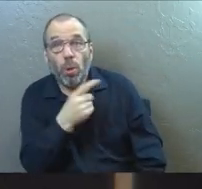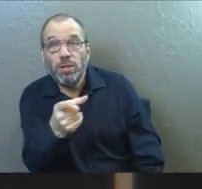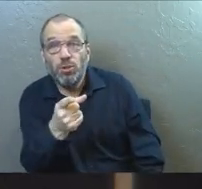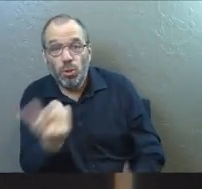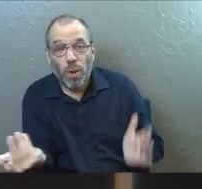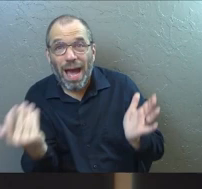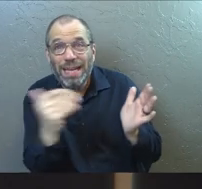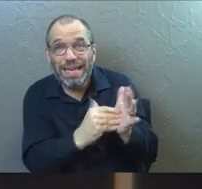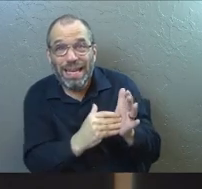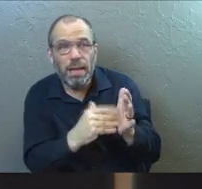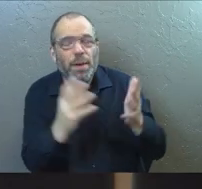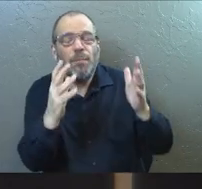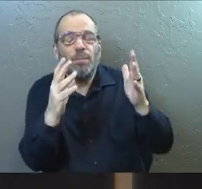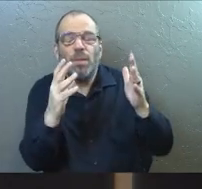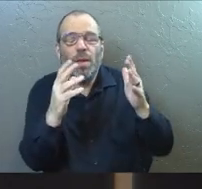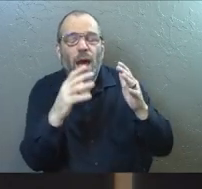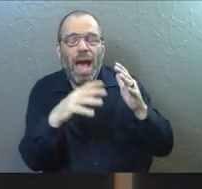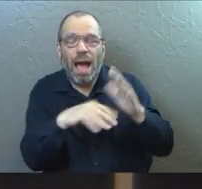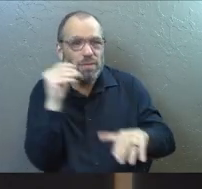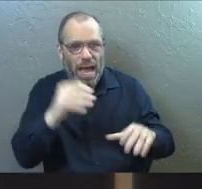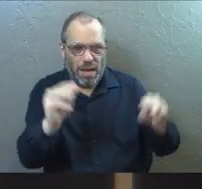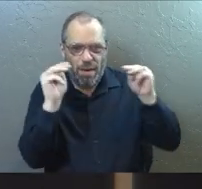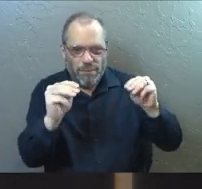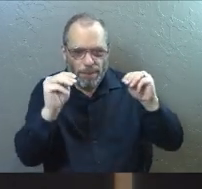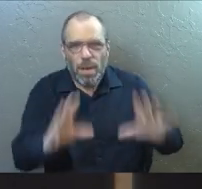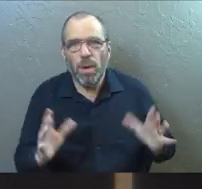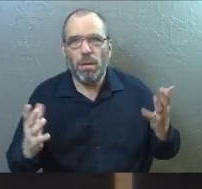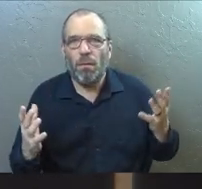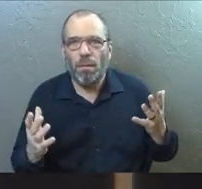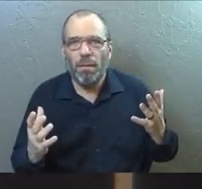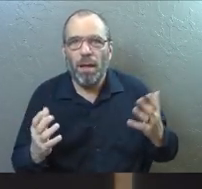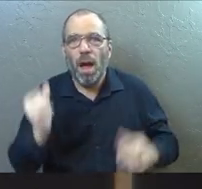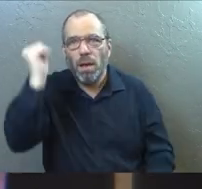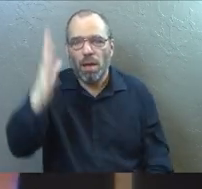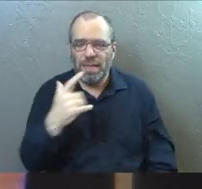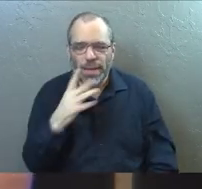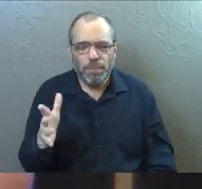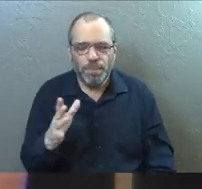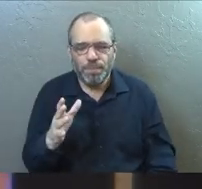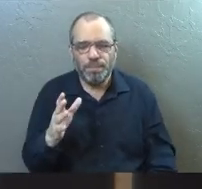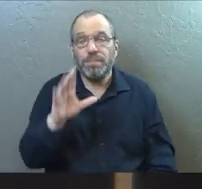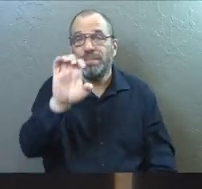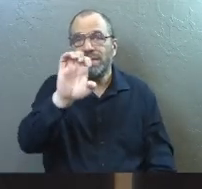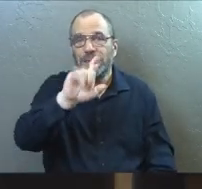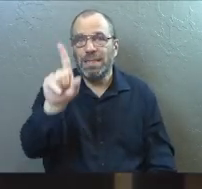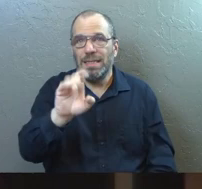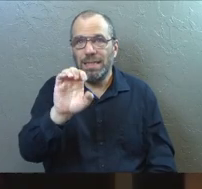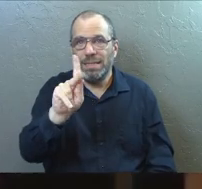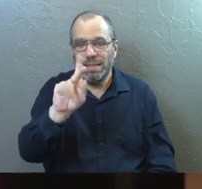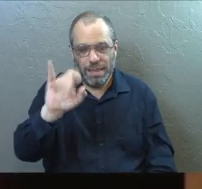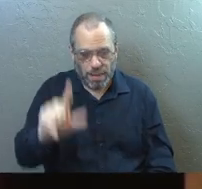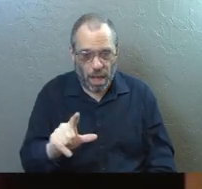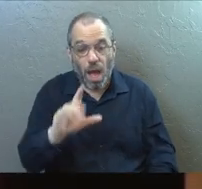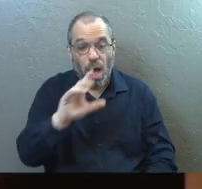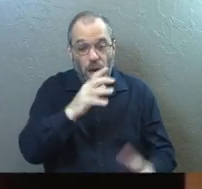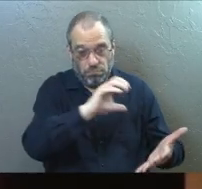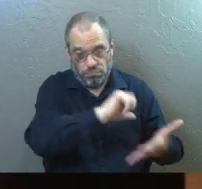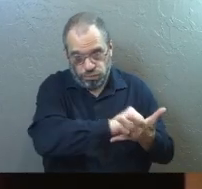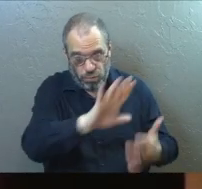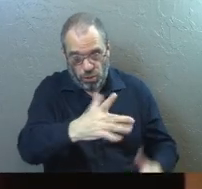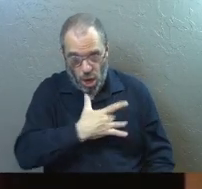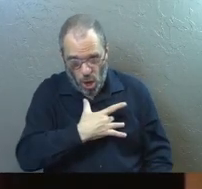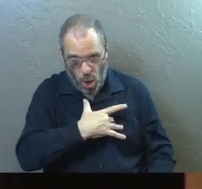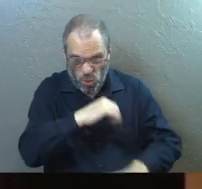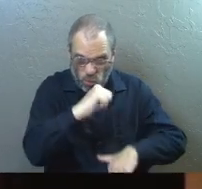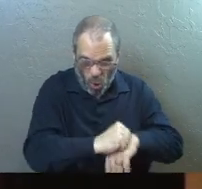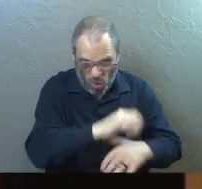you again outside of a miracle. God said it like this in Ezekiel. He says, will remove from them their